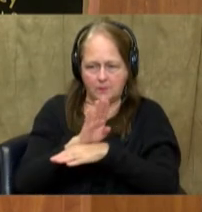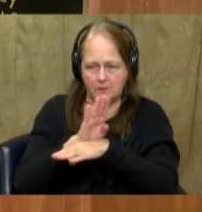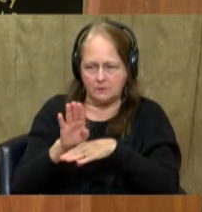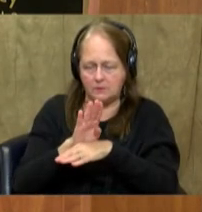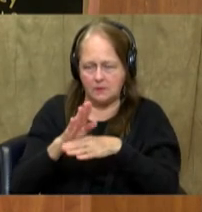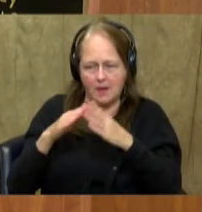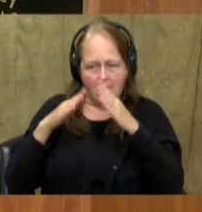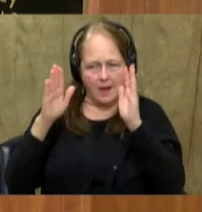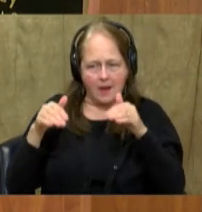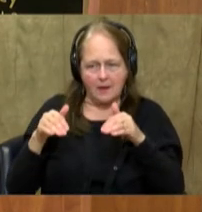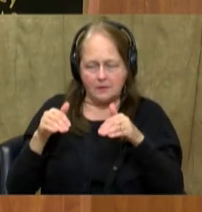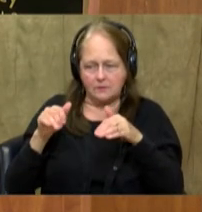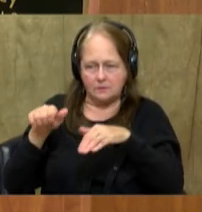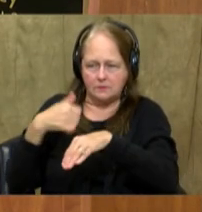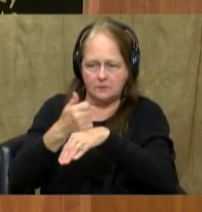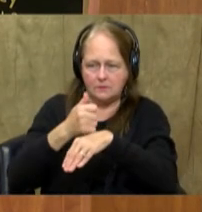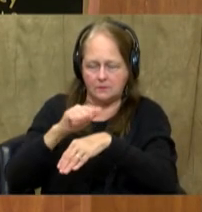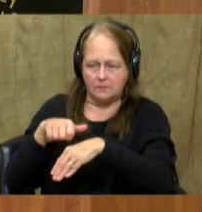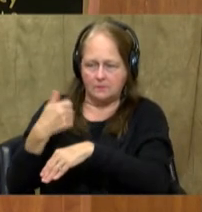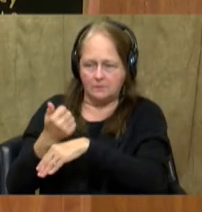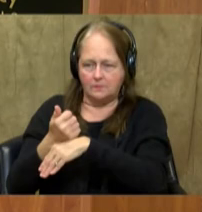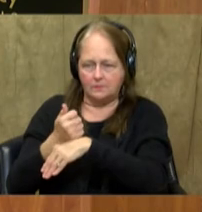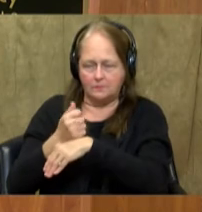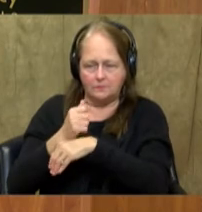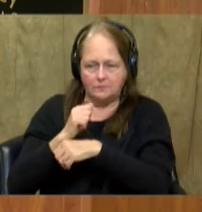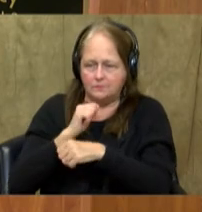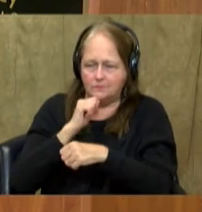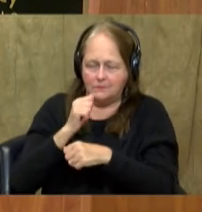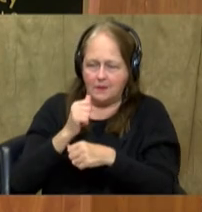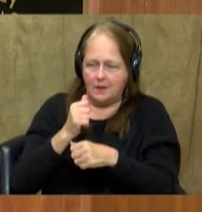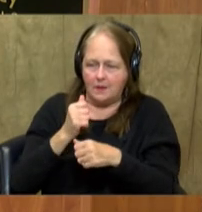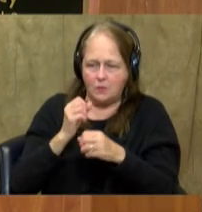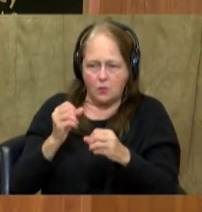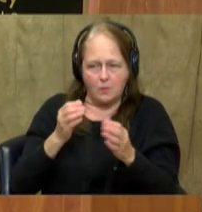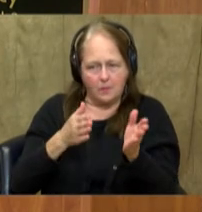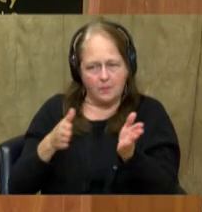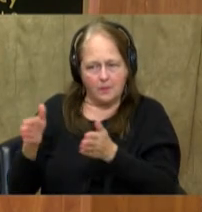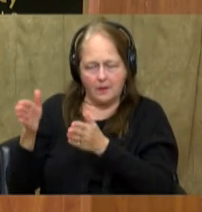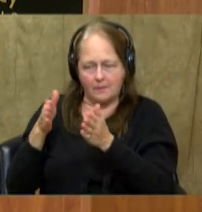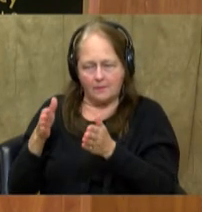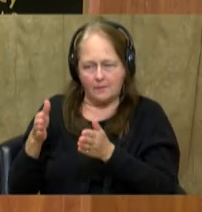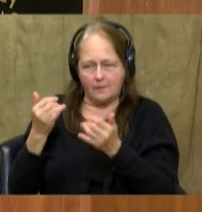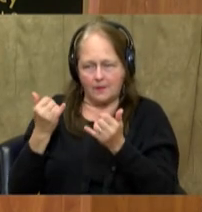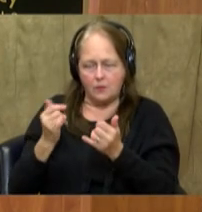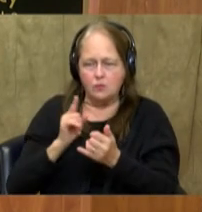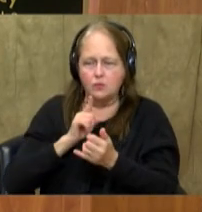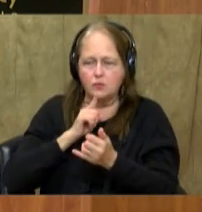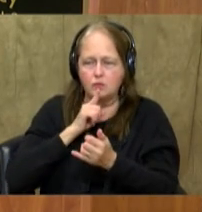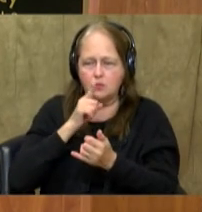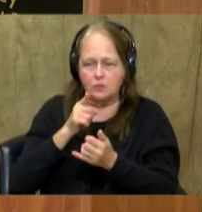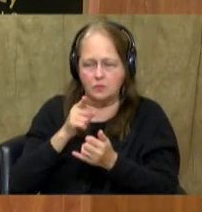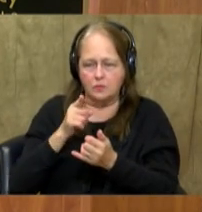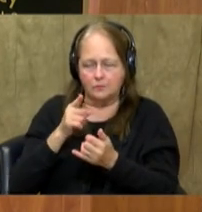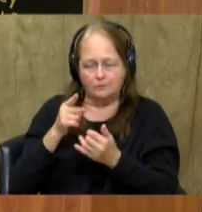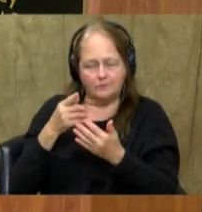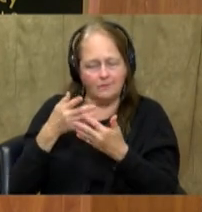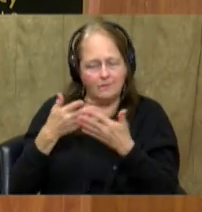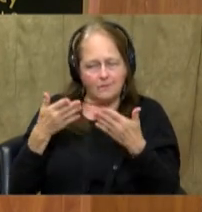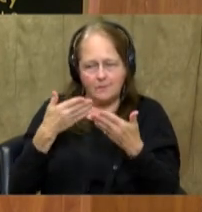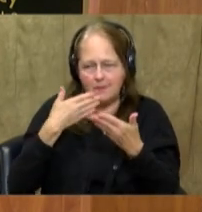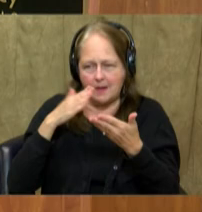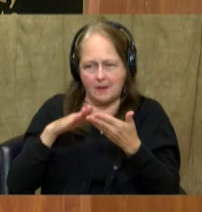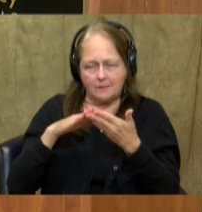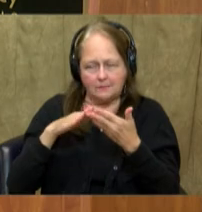lot of the housing kind of was set up as haphazard with no plans. And now they really are having some poor conditions there.